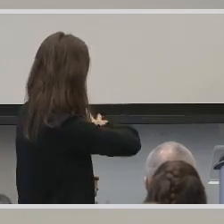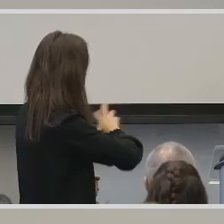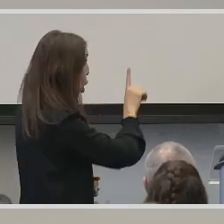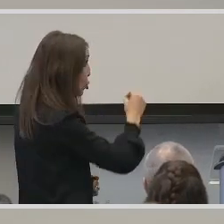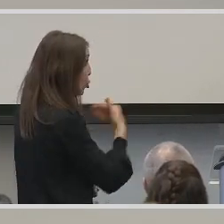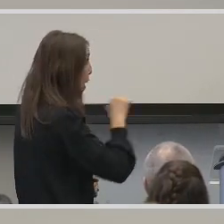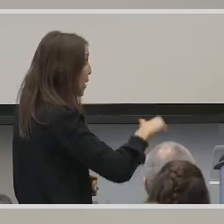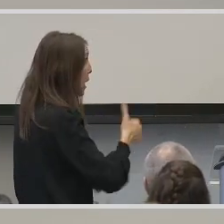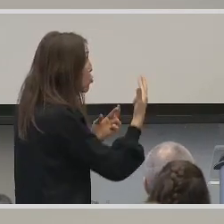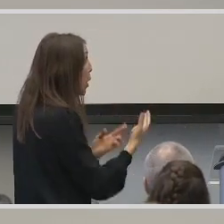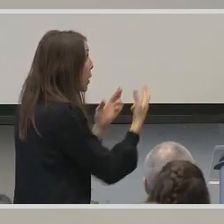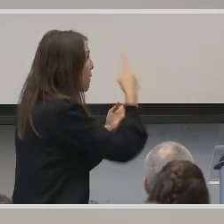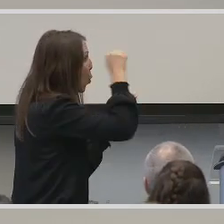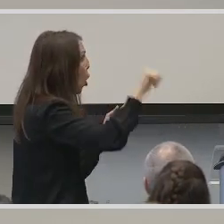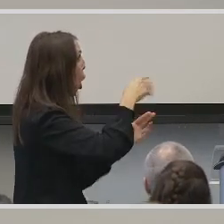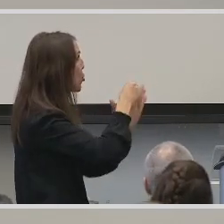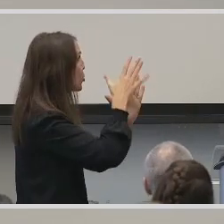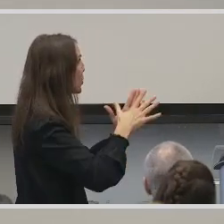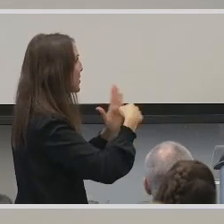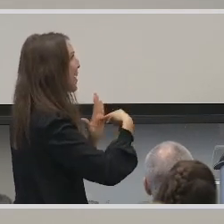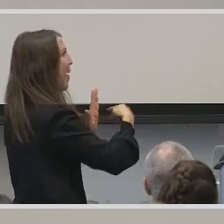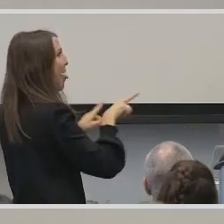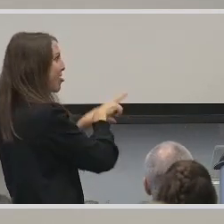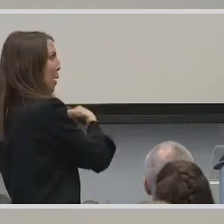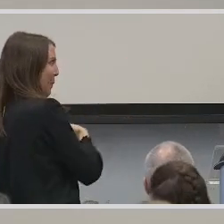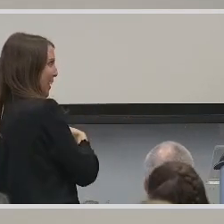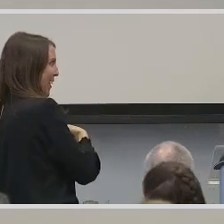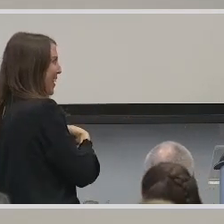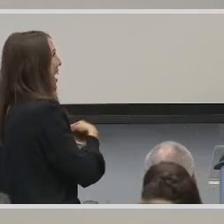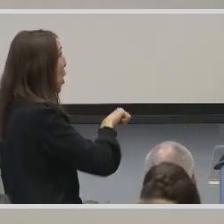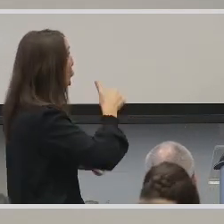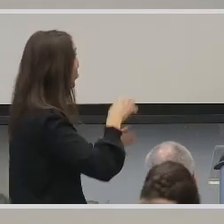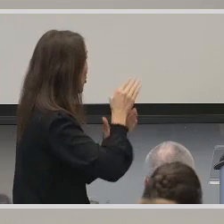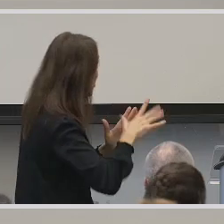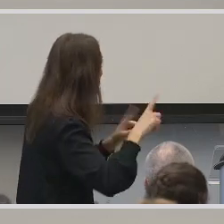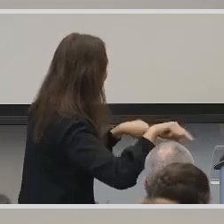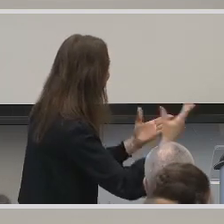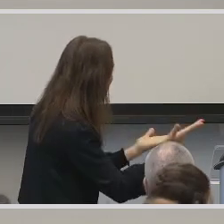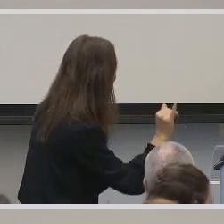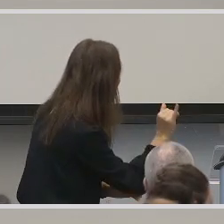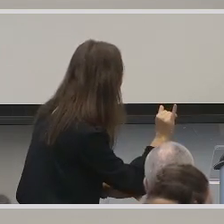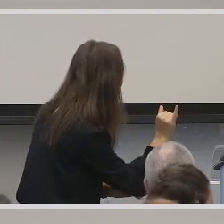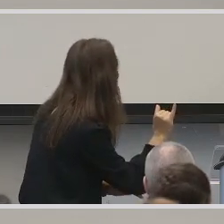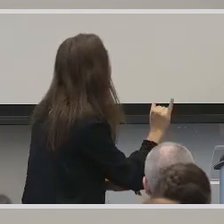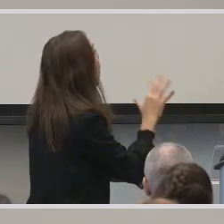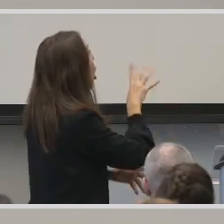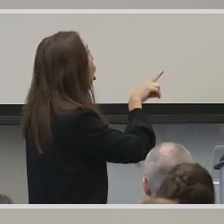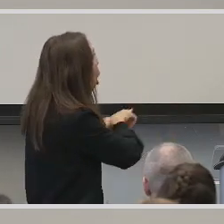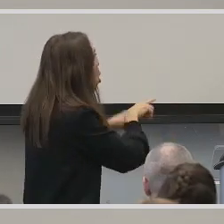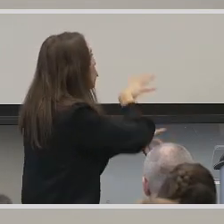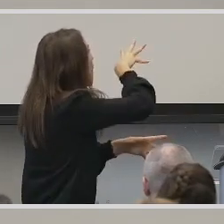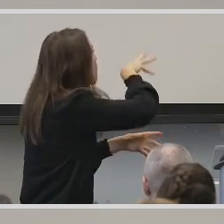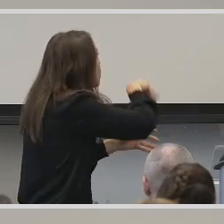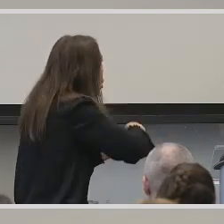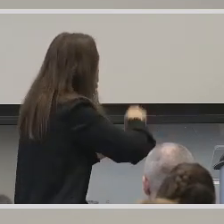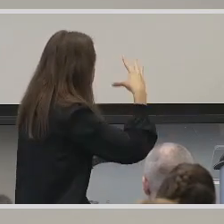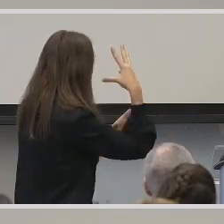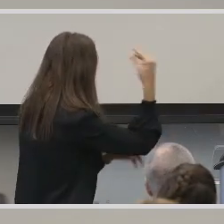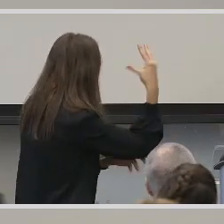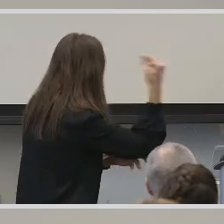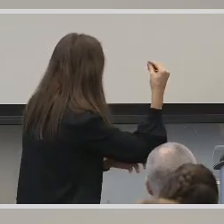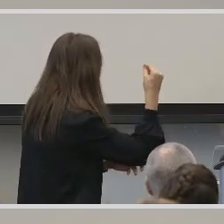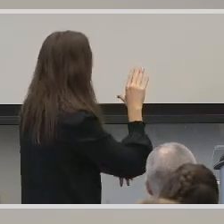recommendations for other students such as myself and the other ones of your students here to also get involved outside of